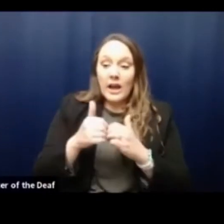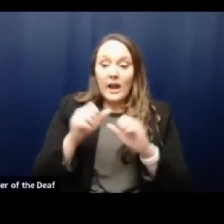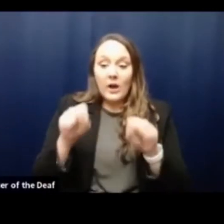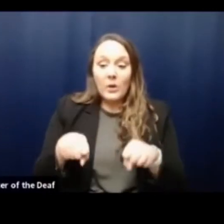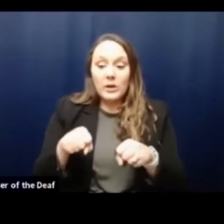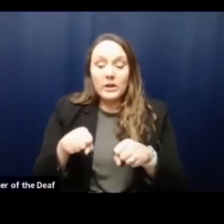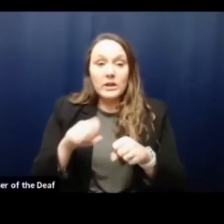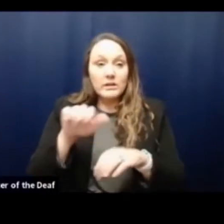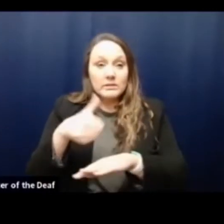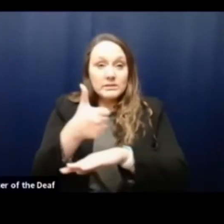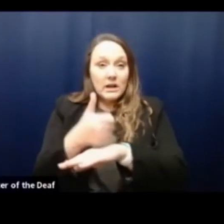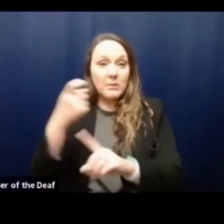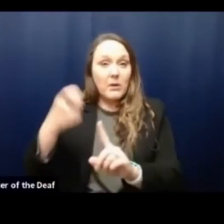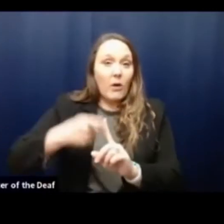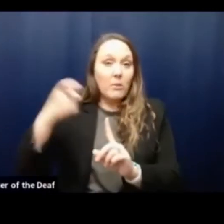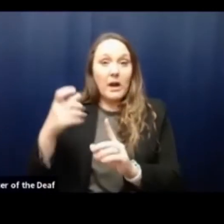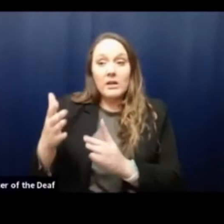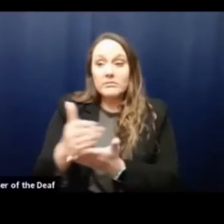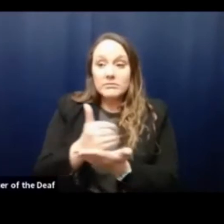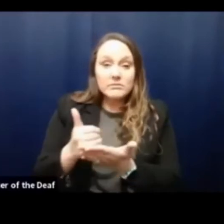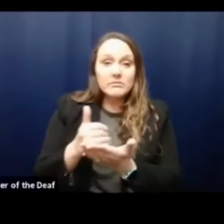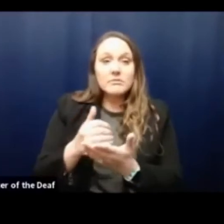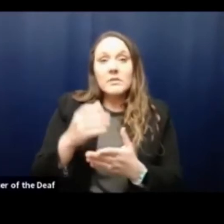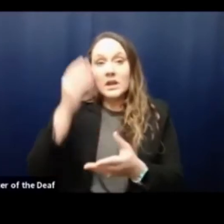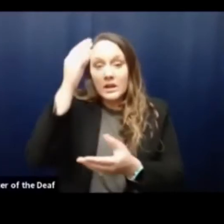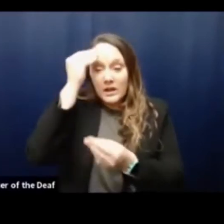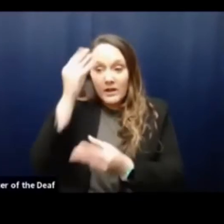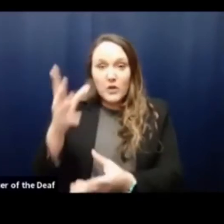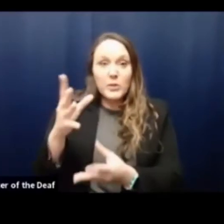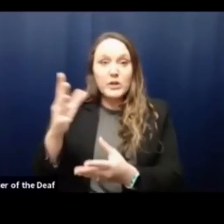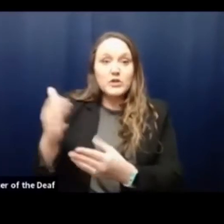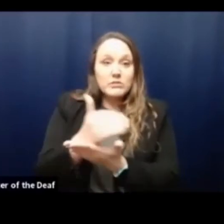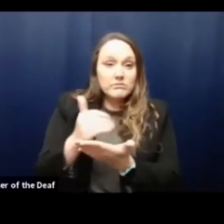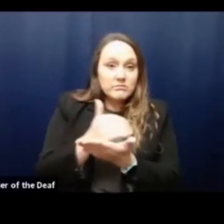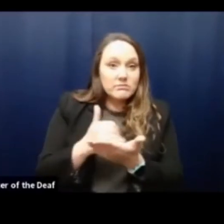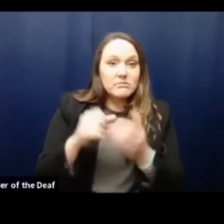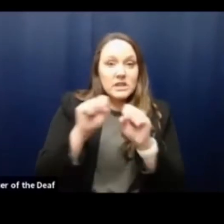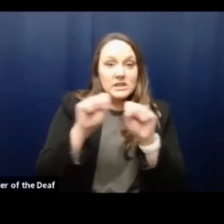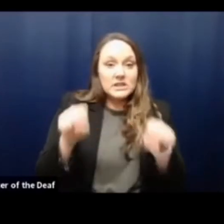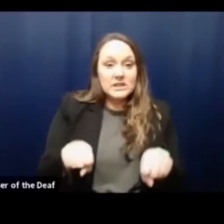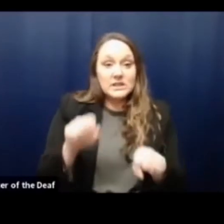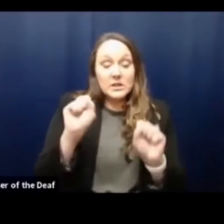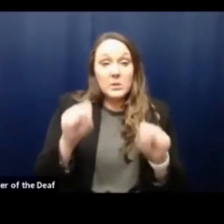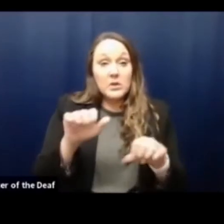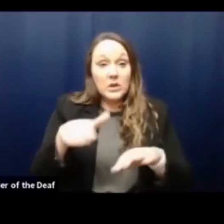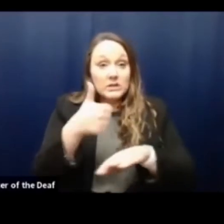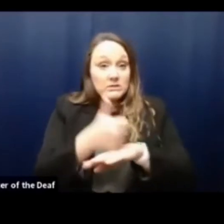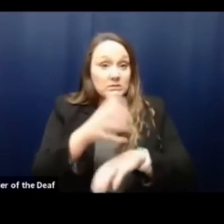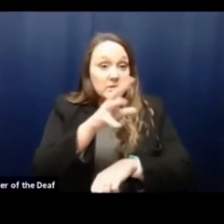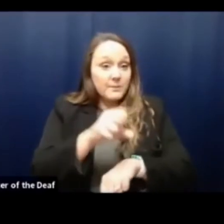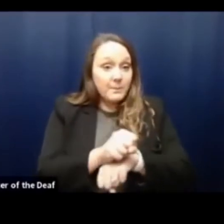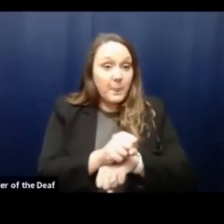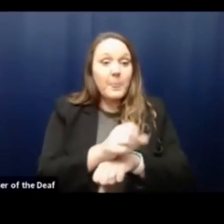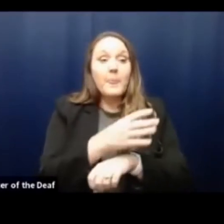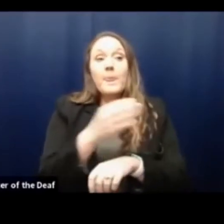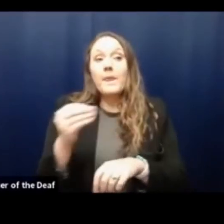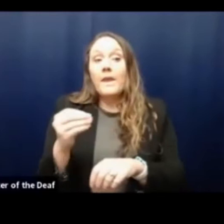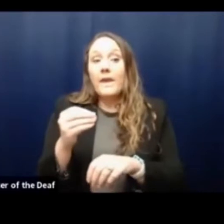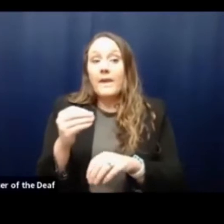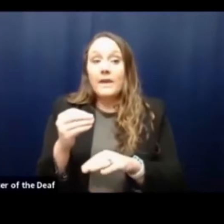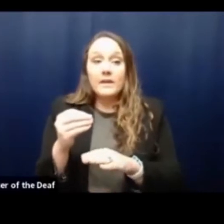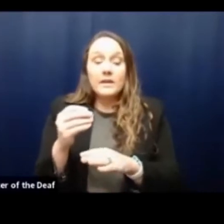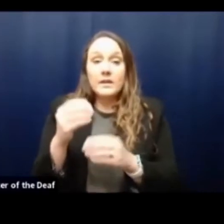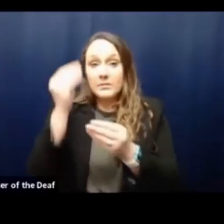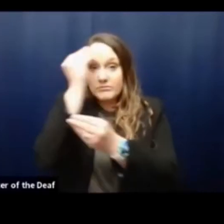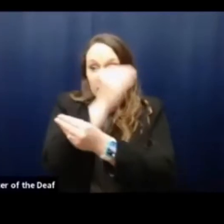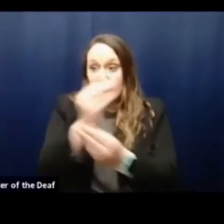system that can be utilized to schedule appointments while also serving as a standby list for times when we have leftover vaccine that needs to be